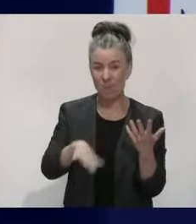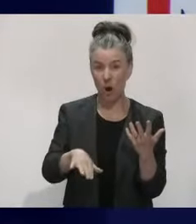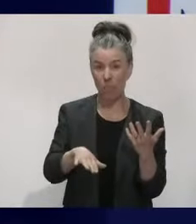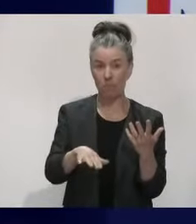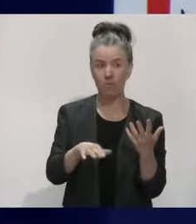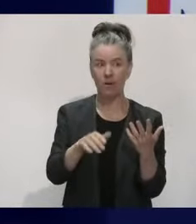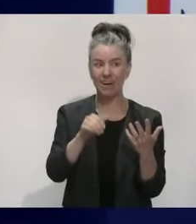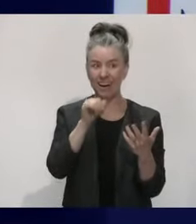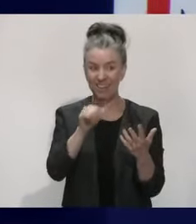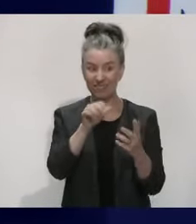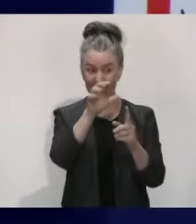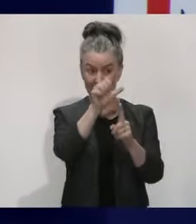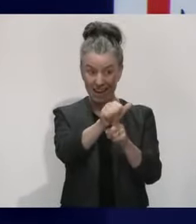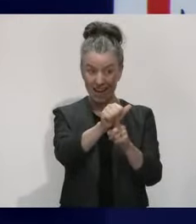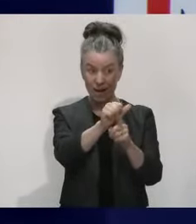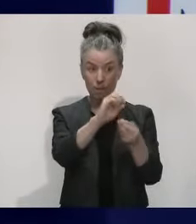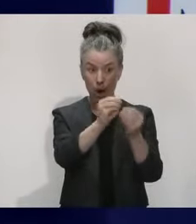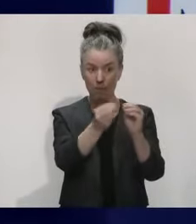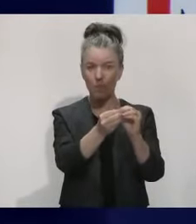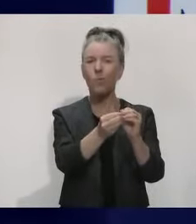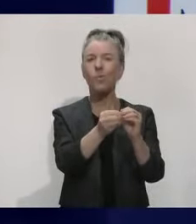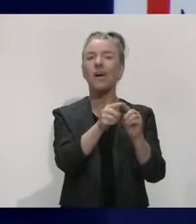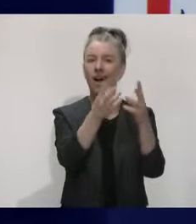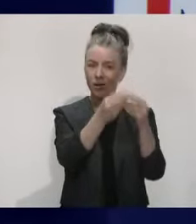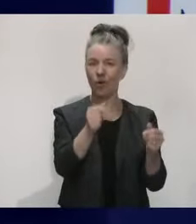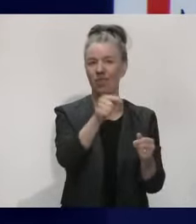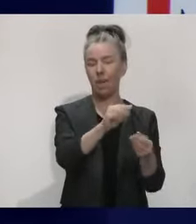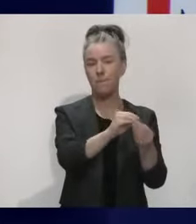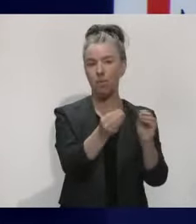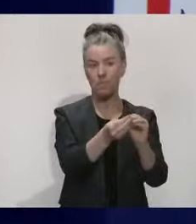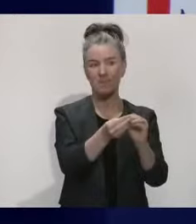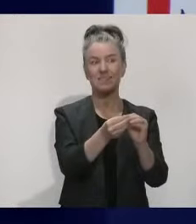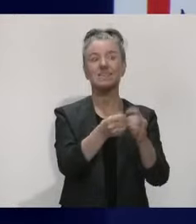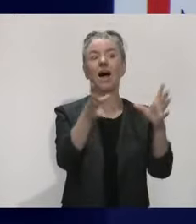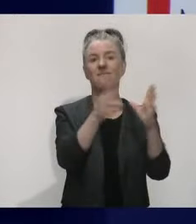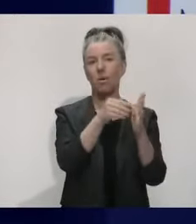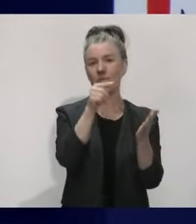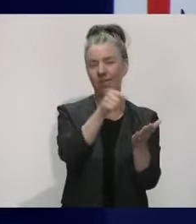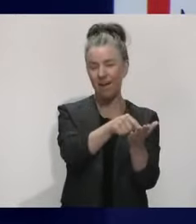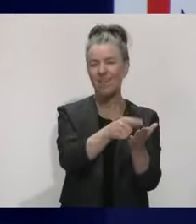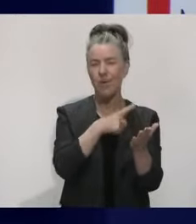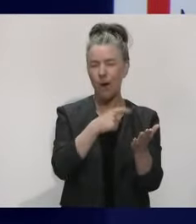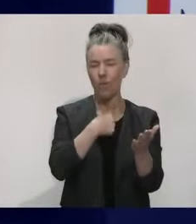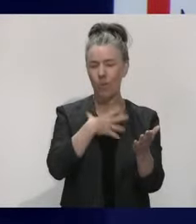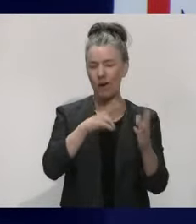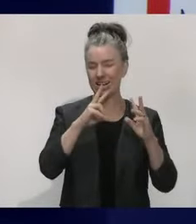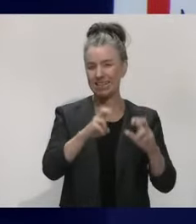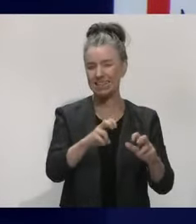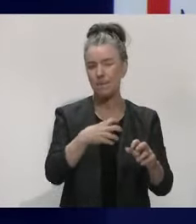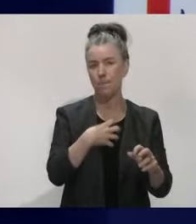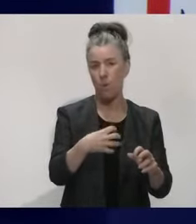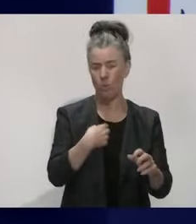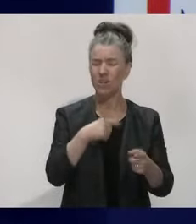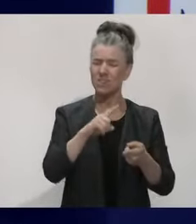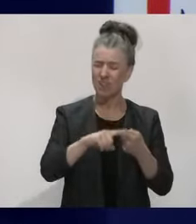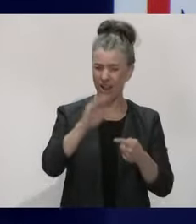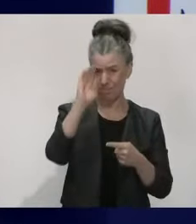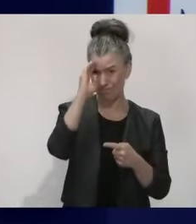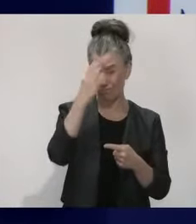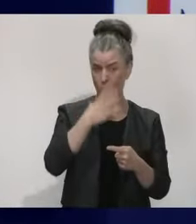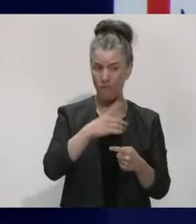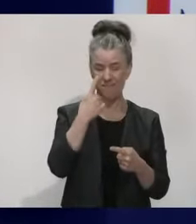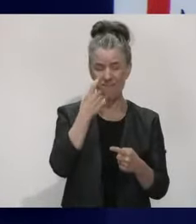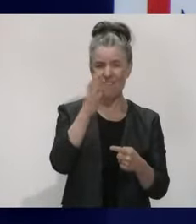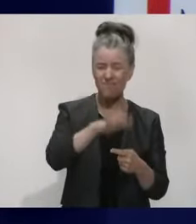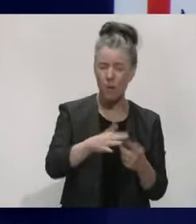there was a gap, and we can close that gap, what that gap may have been, or address what the issue may have been. But we are still absolutely intent on trying to find